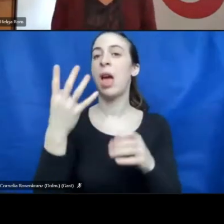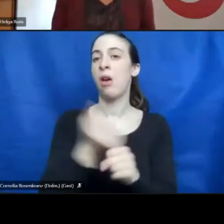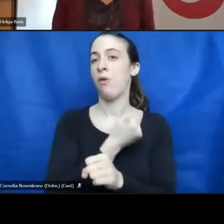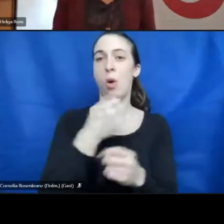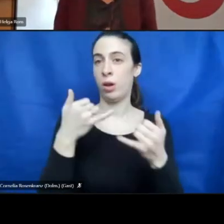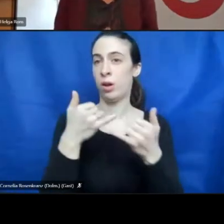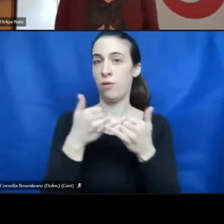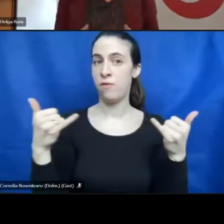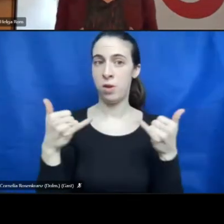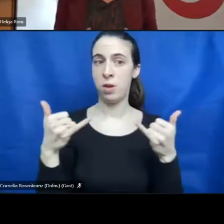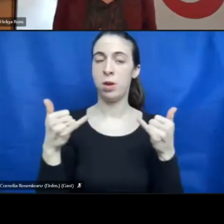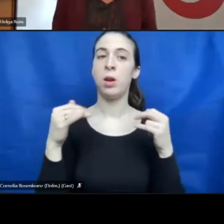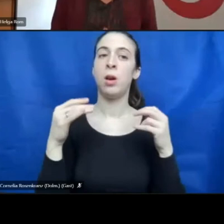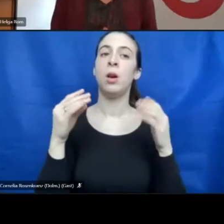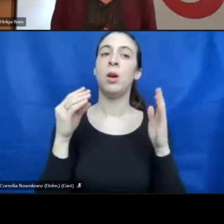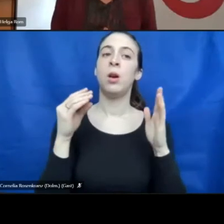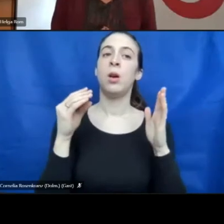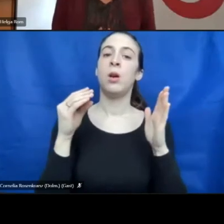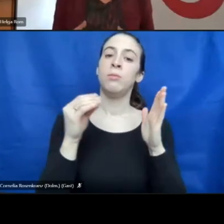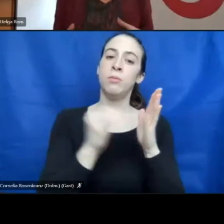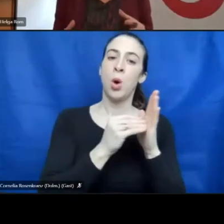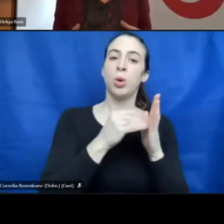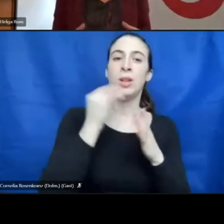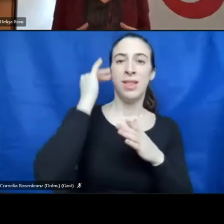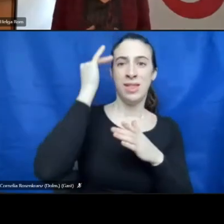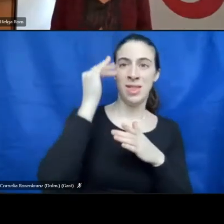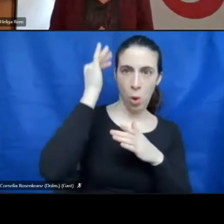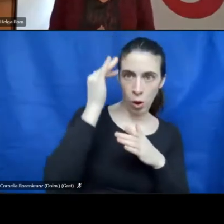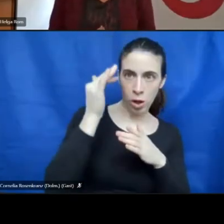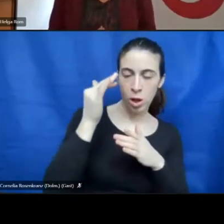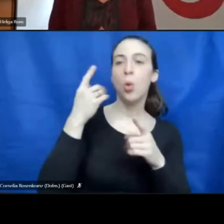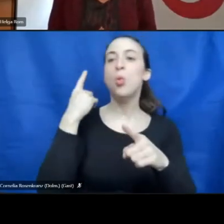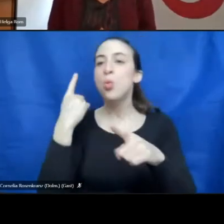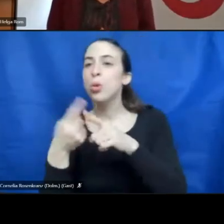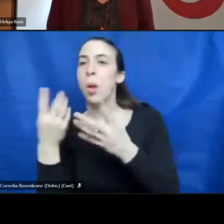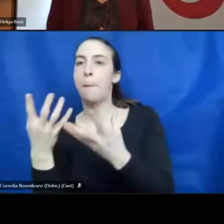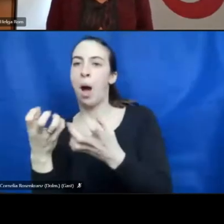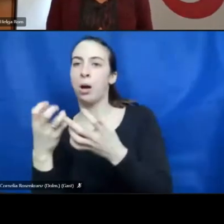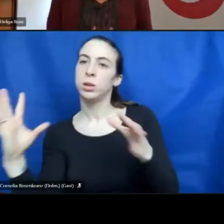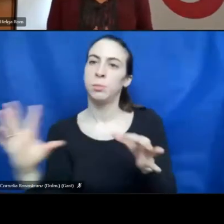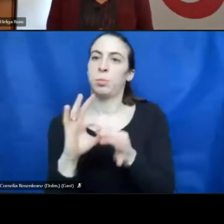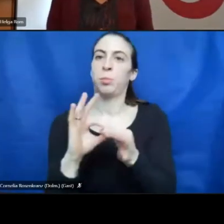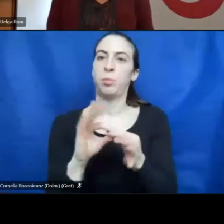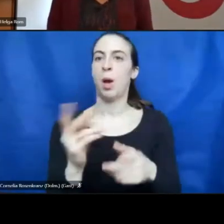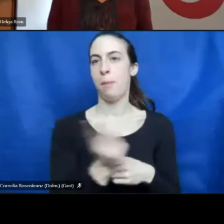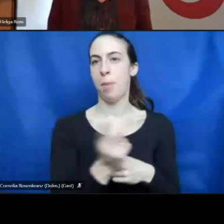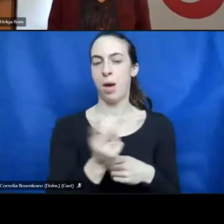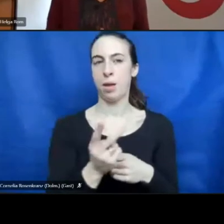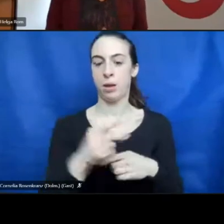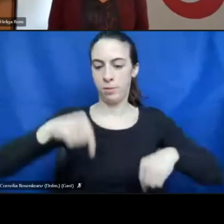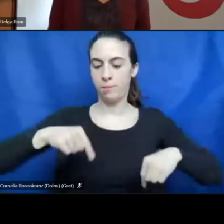combine theoretical things with practice. At the academy,